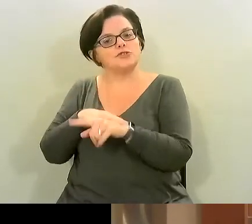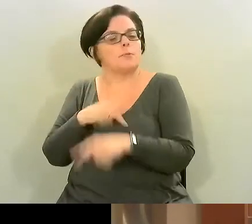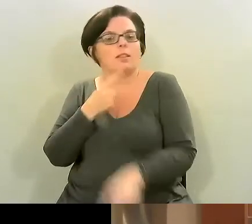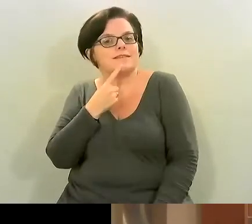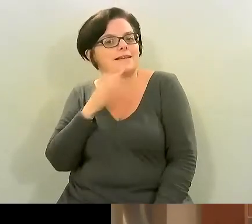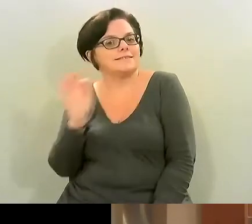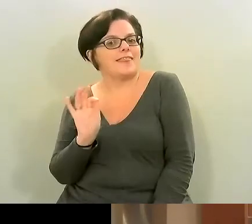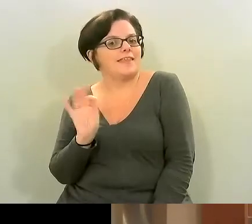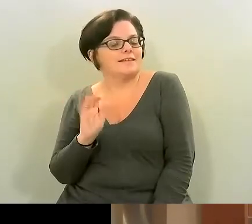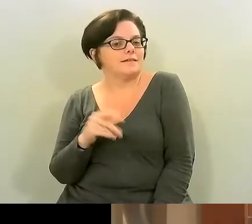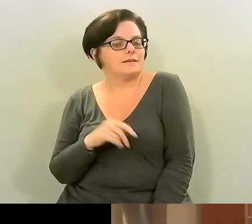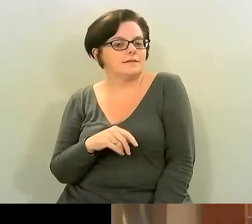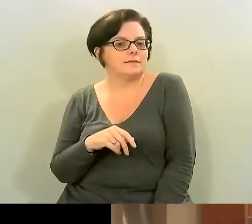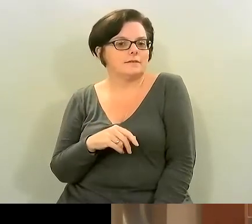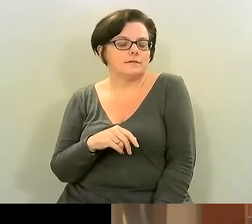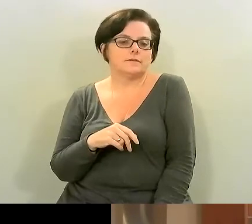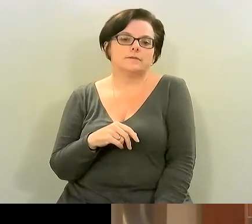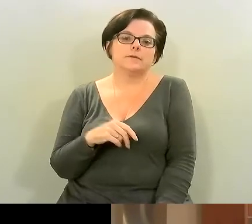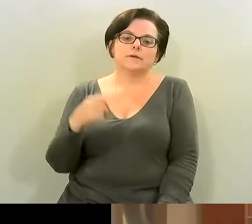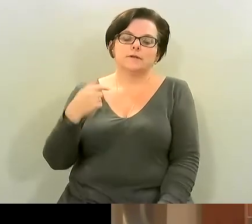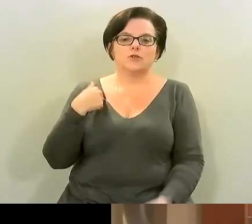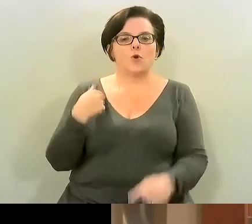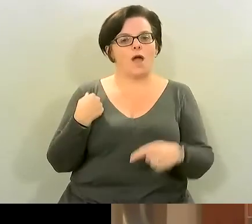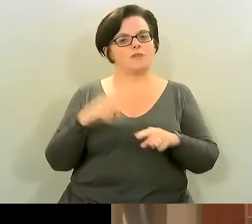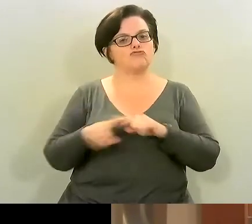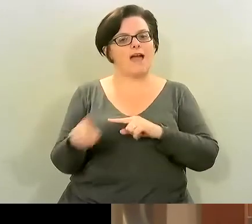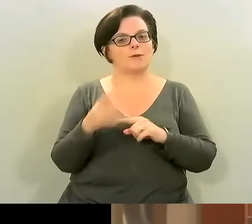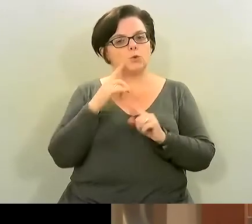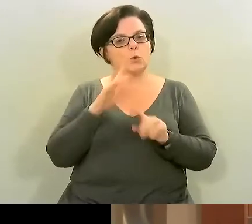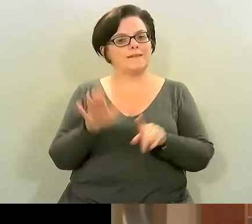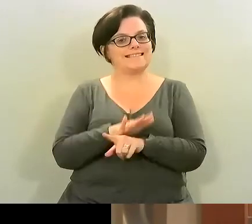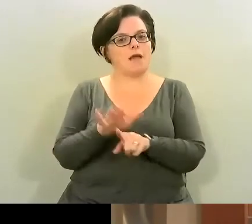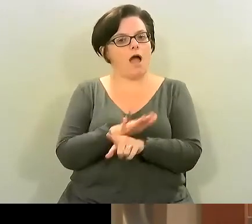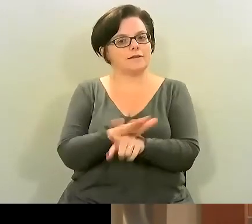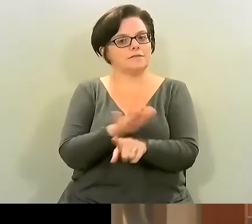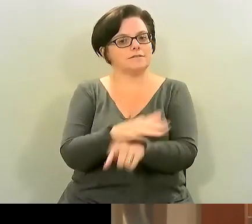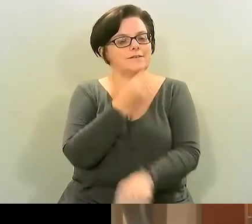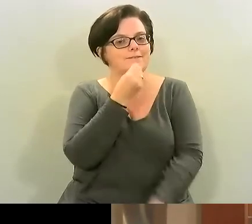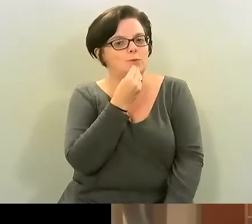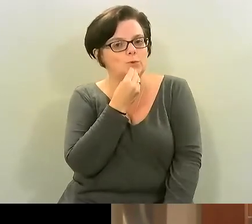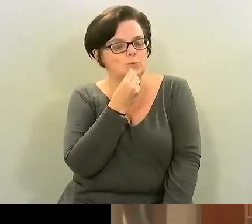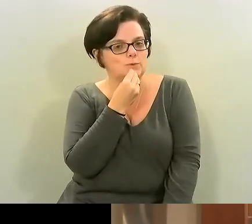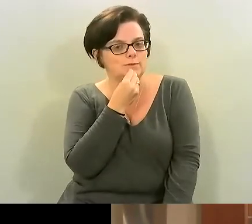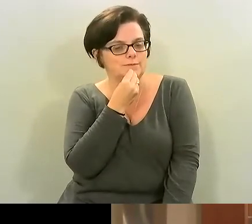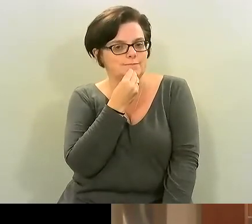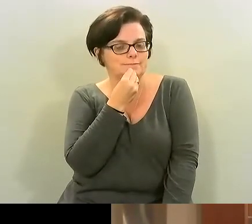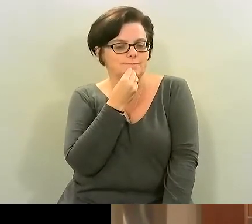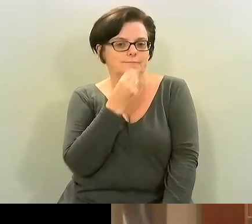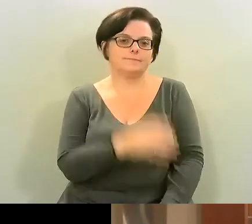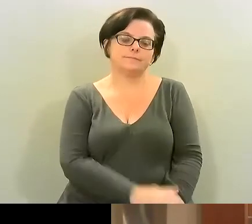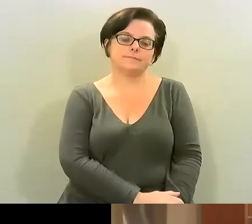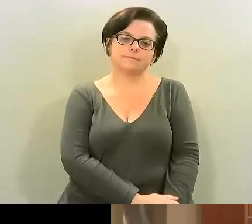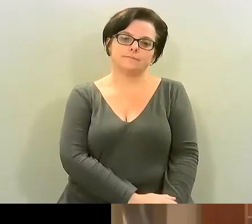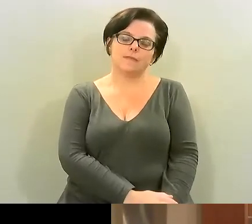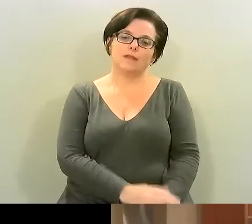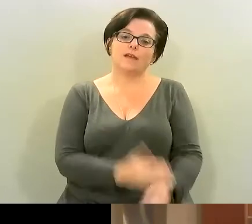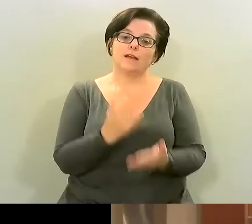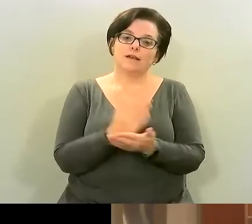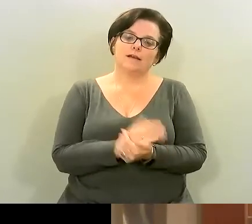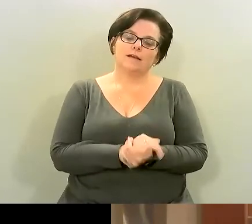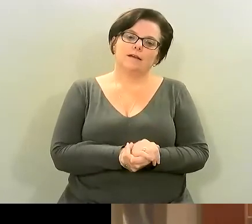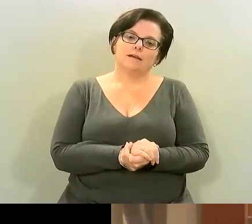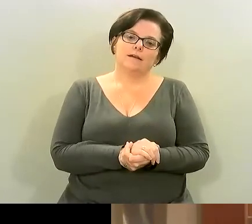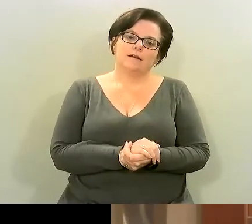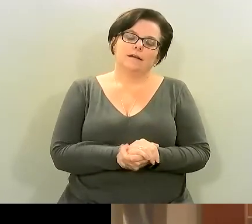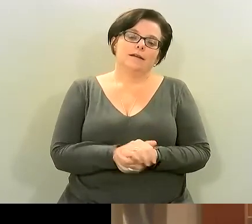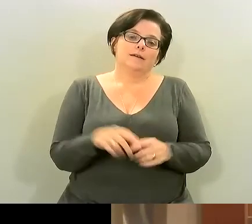um disguises for the food and get the veggies in i think it's it's it's not the healthiest i you know i